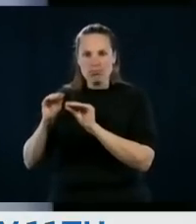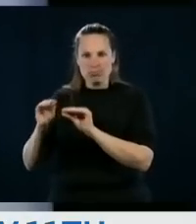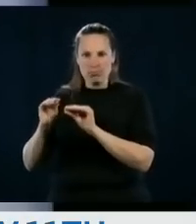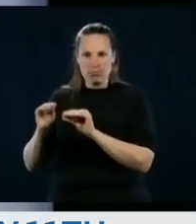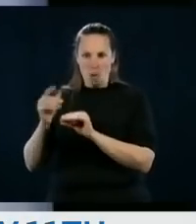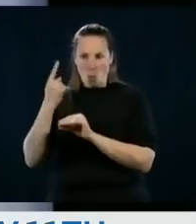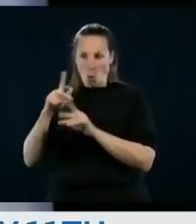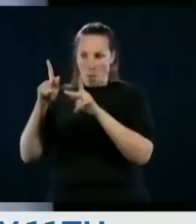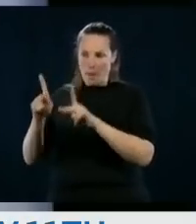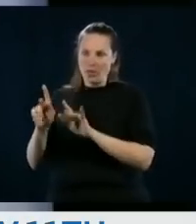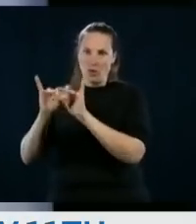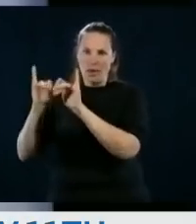to give that educational support to all.